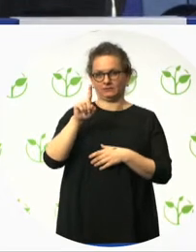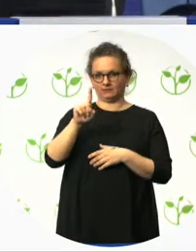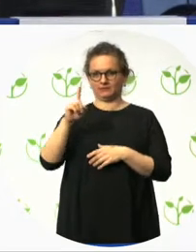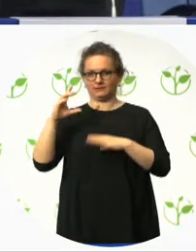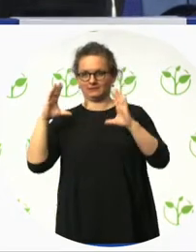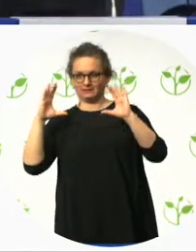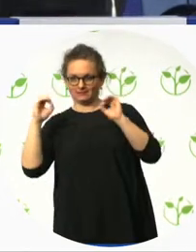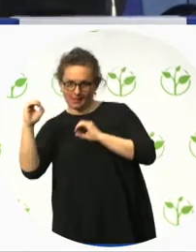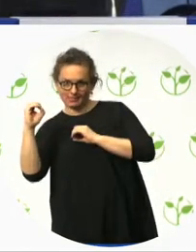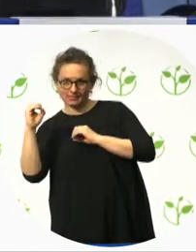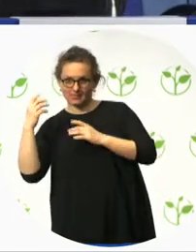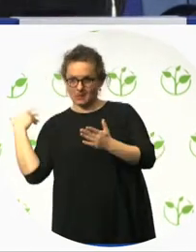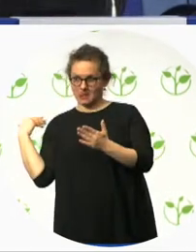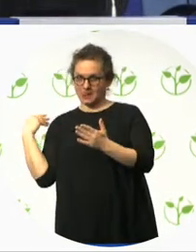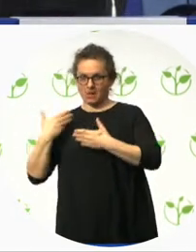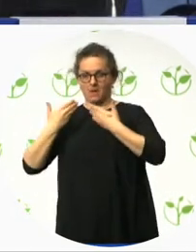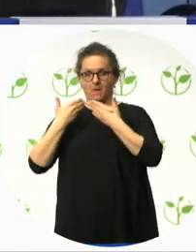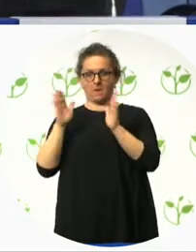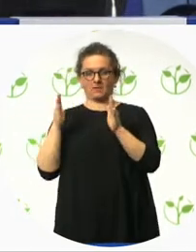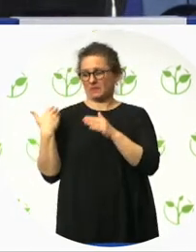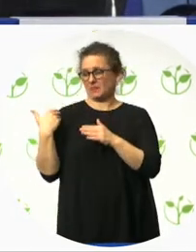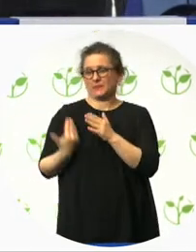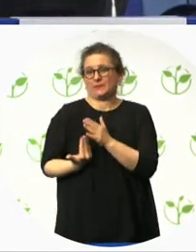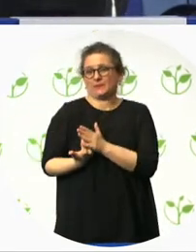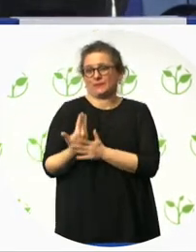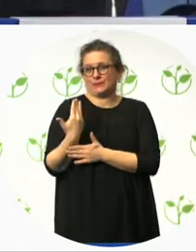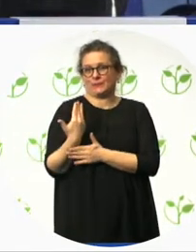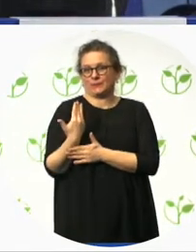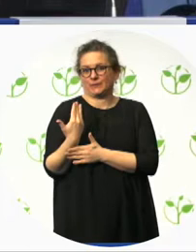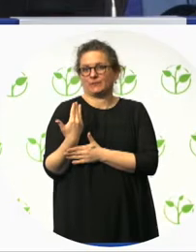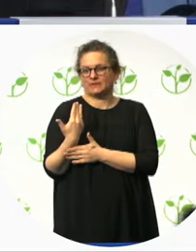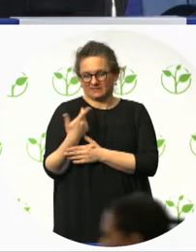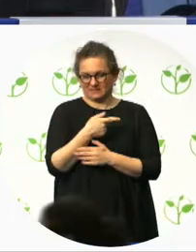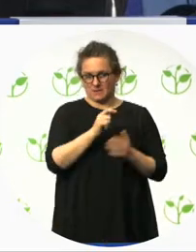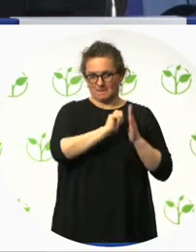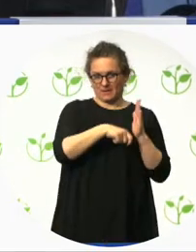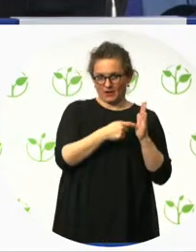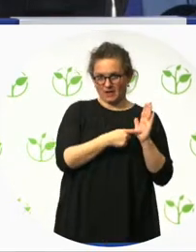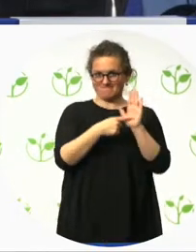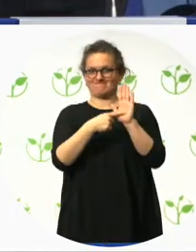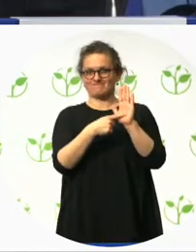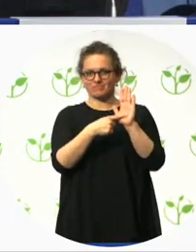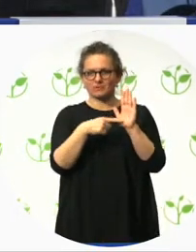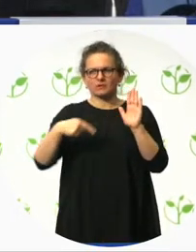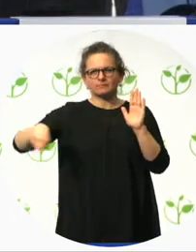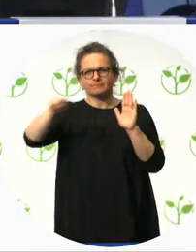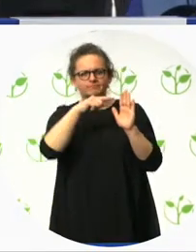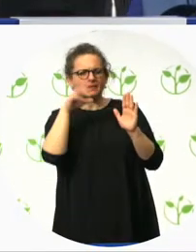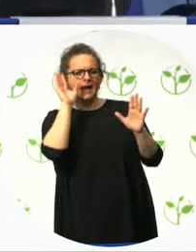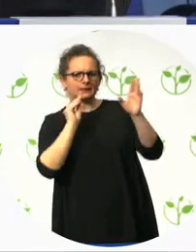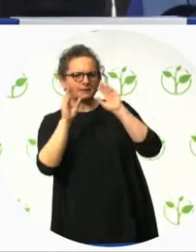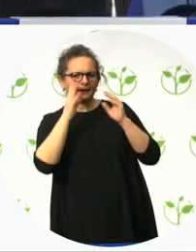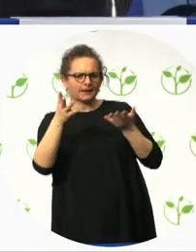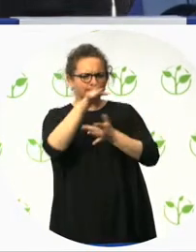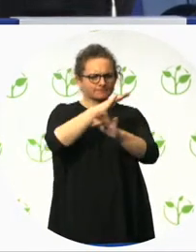of this project is going to influence, of course, the rest of the shops in the text